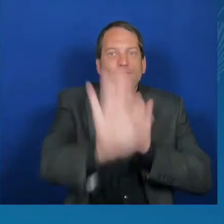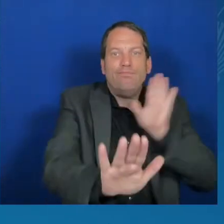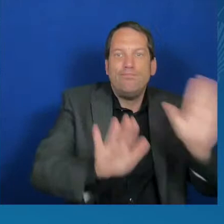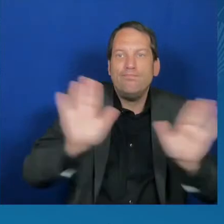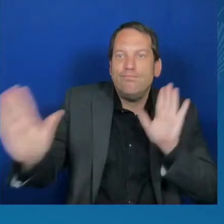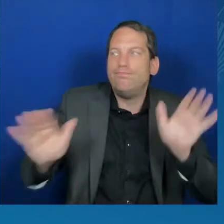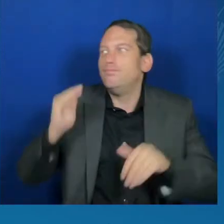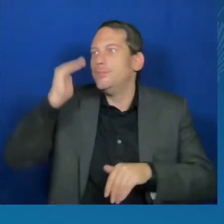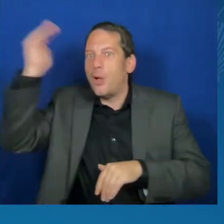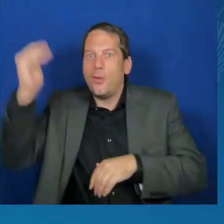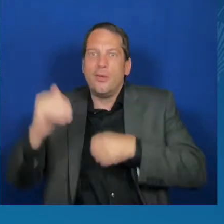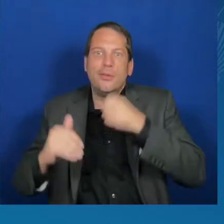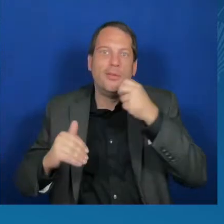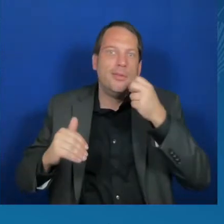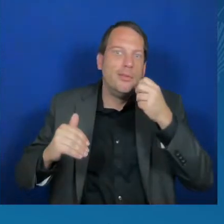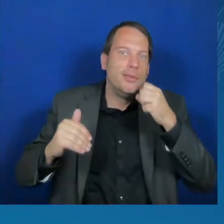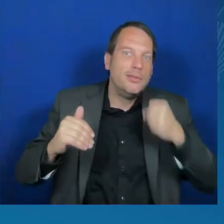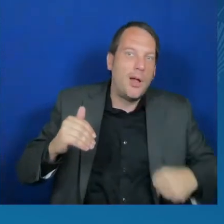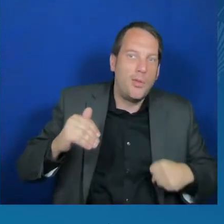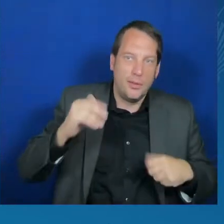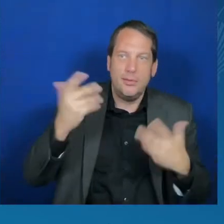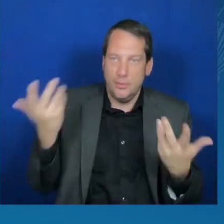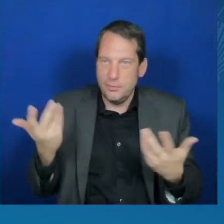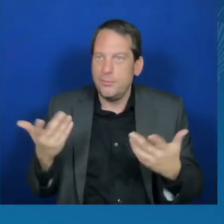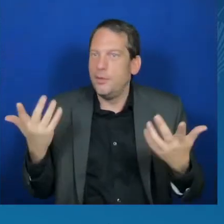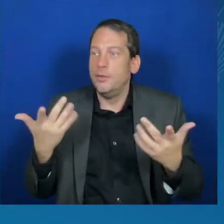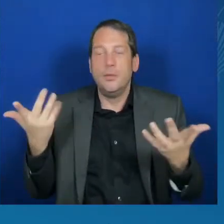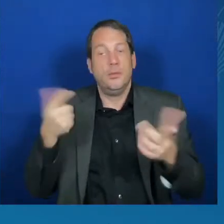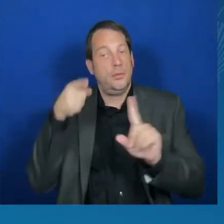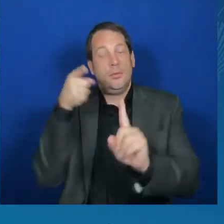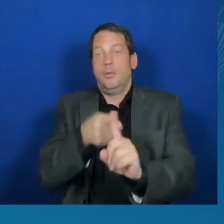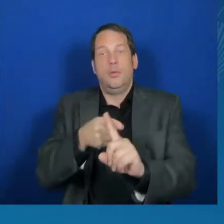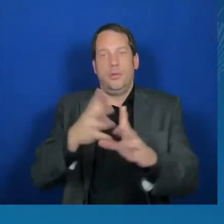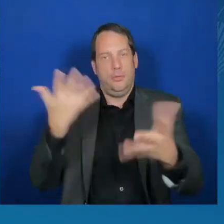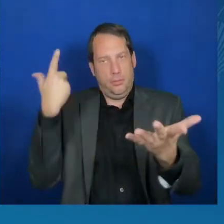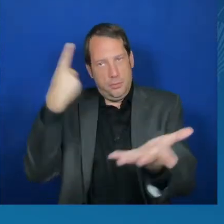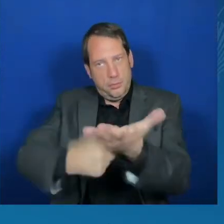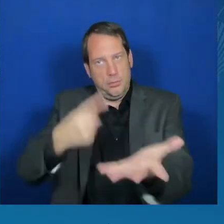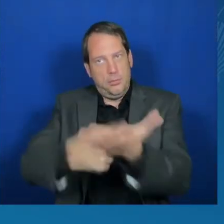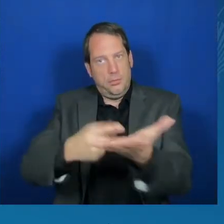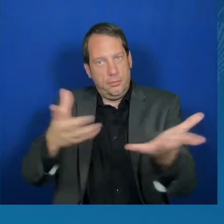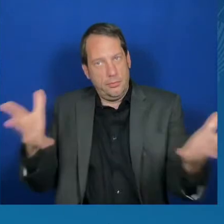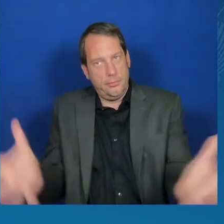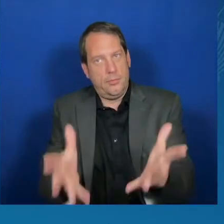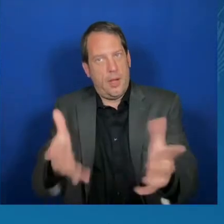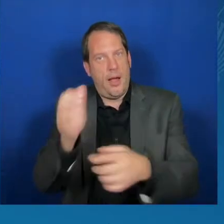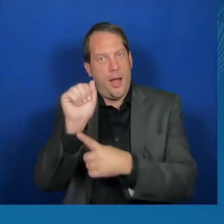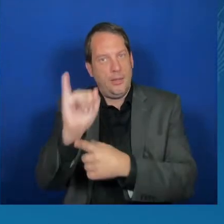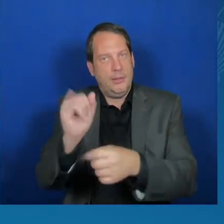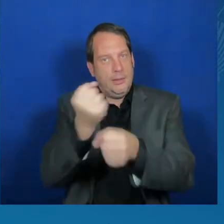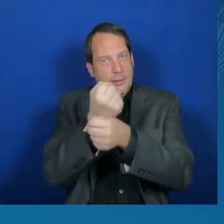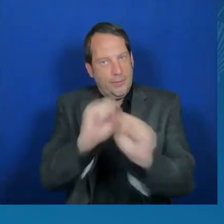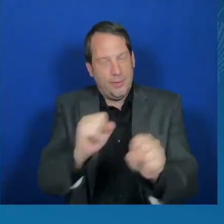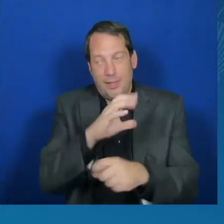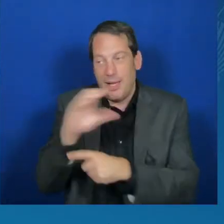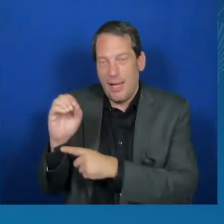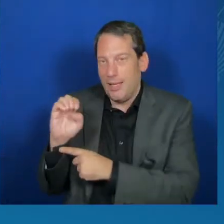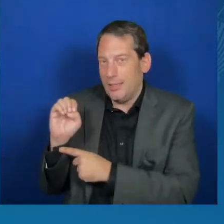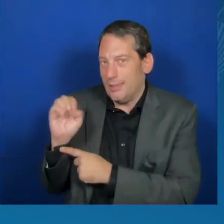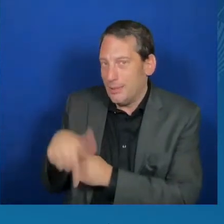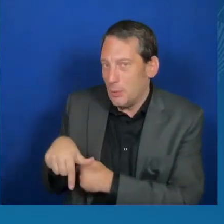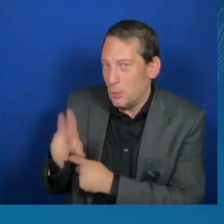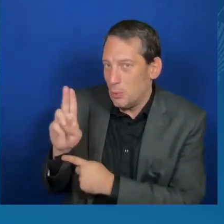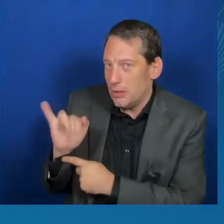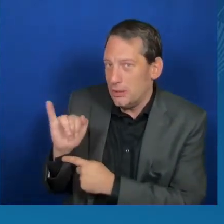and equity around the world. But let us agree, governments alone